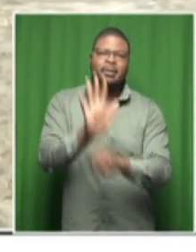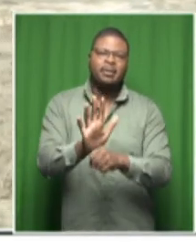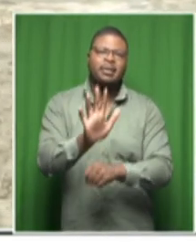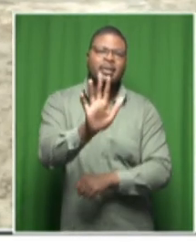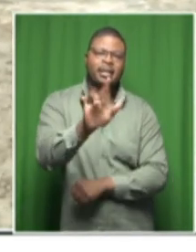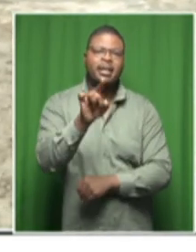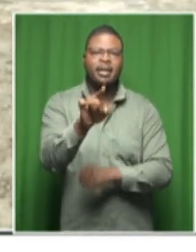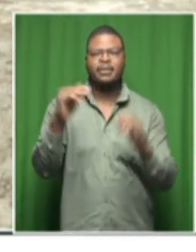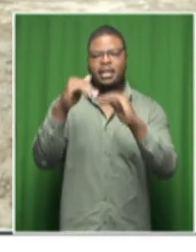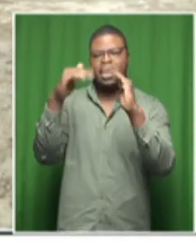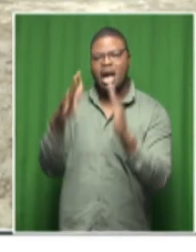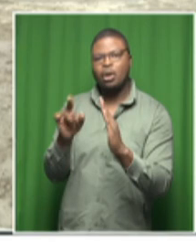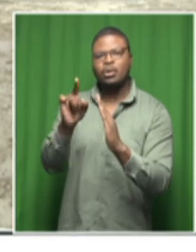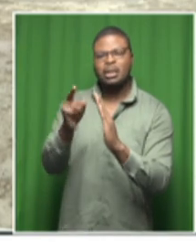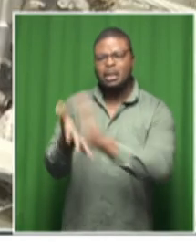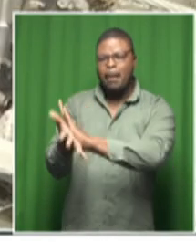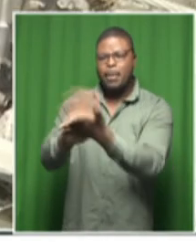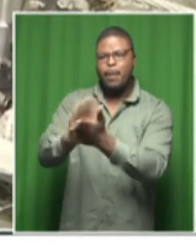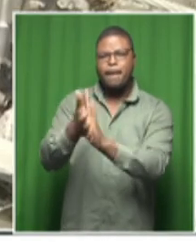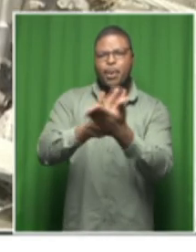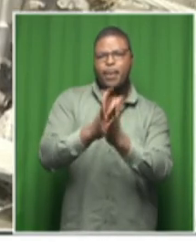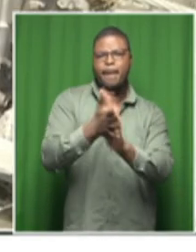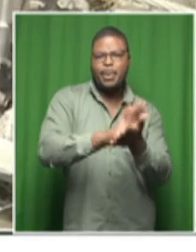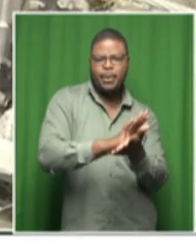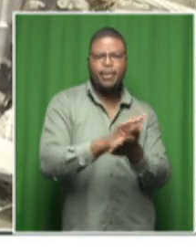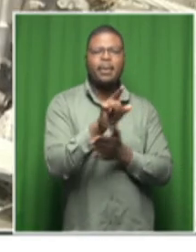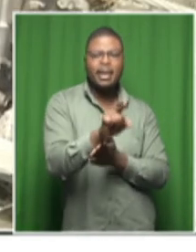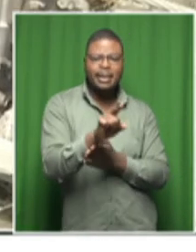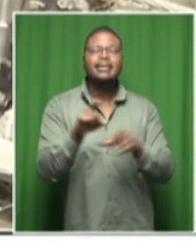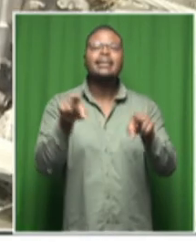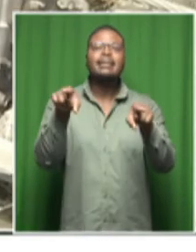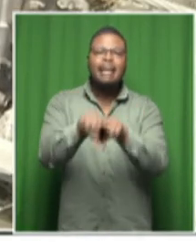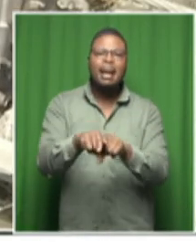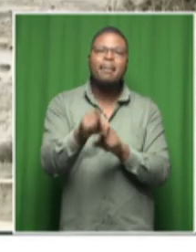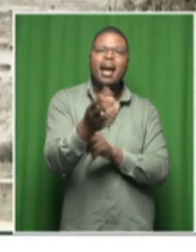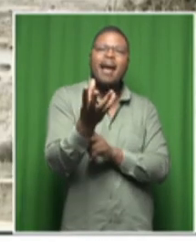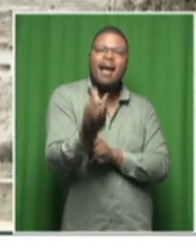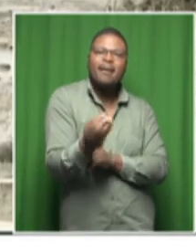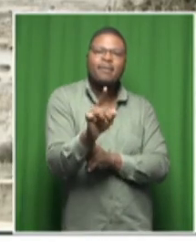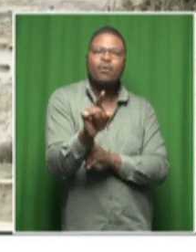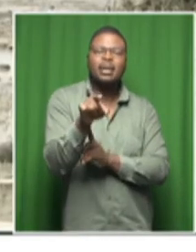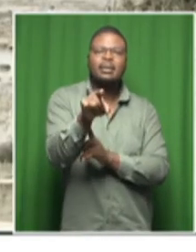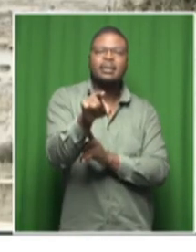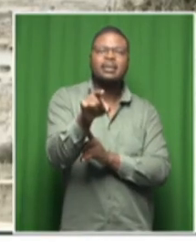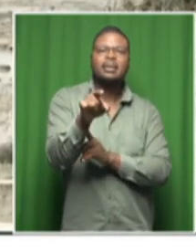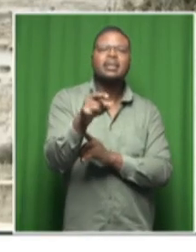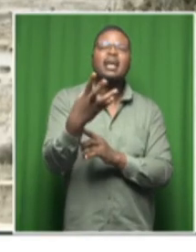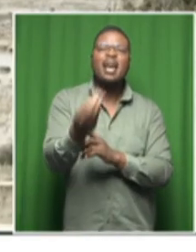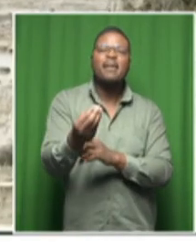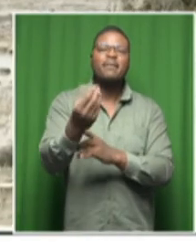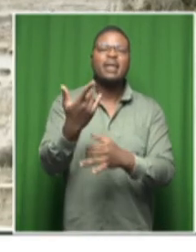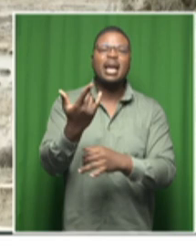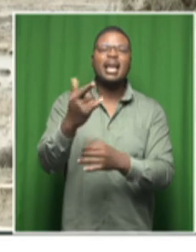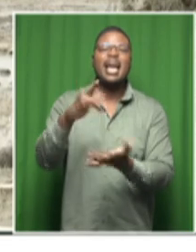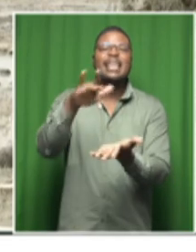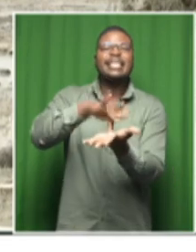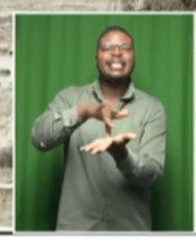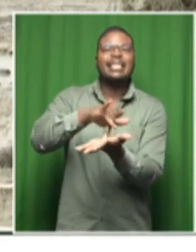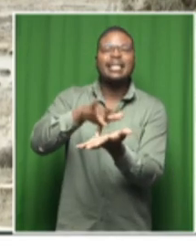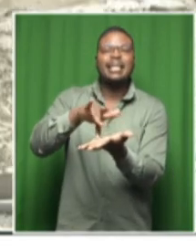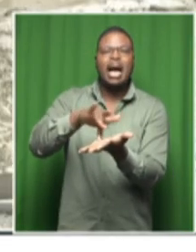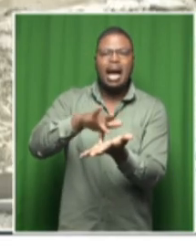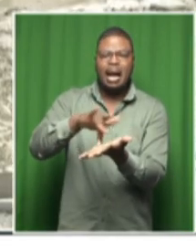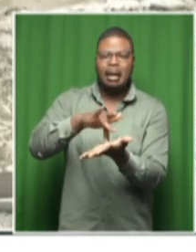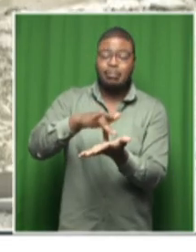is nothing left it's actually a foundation you can't believe that there was a structure there uh and in others